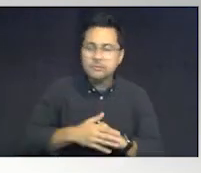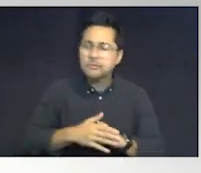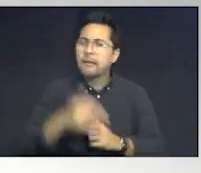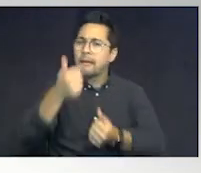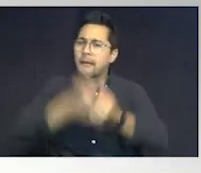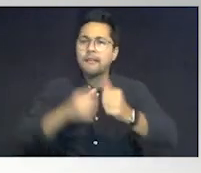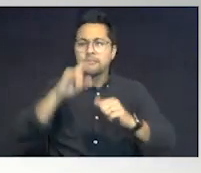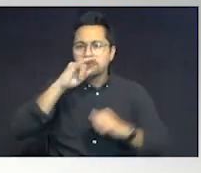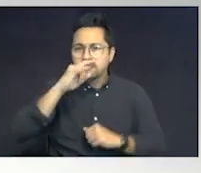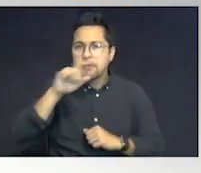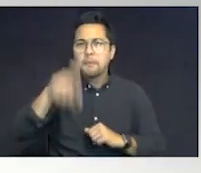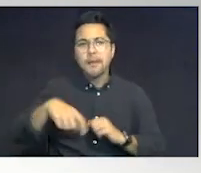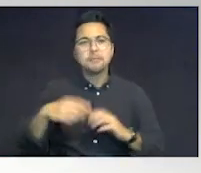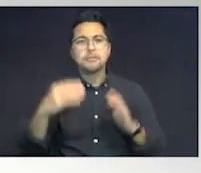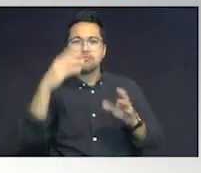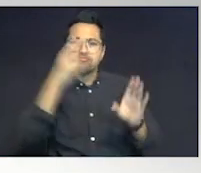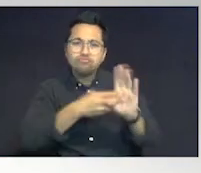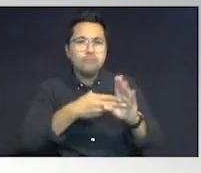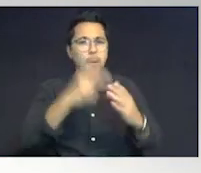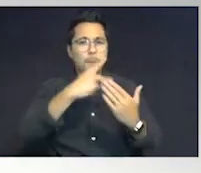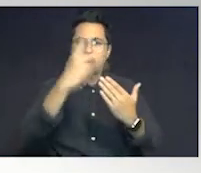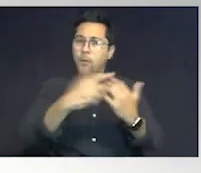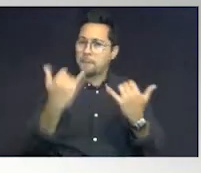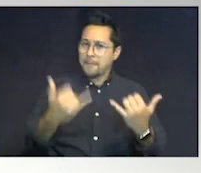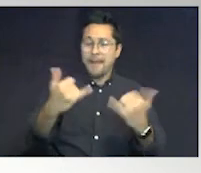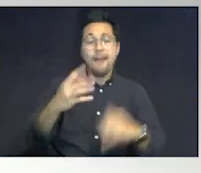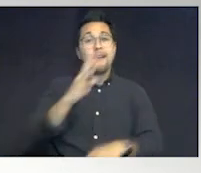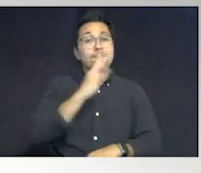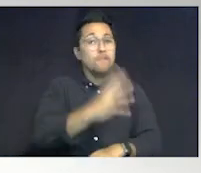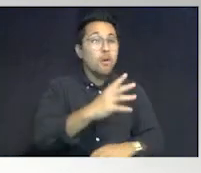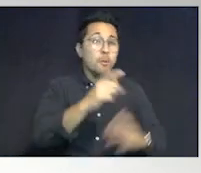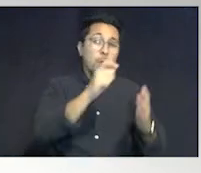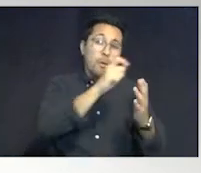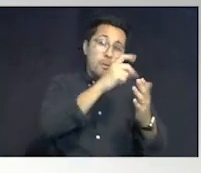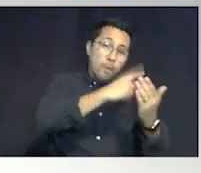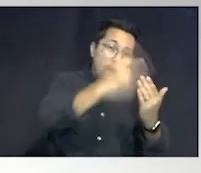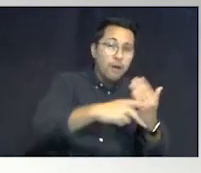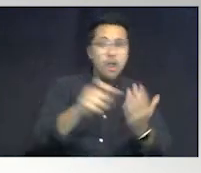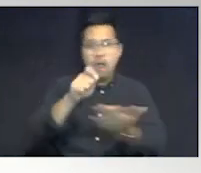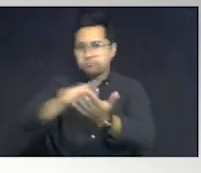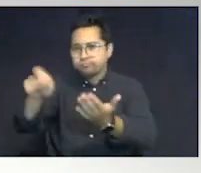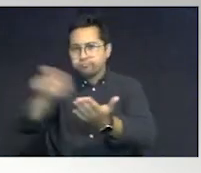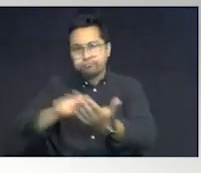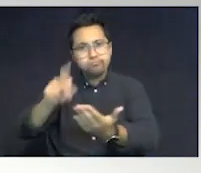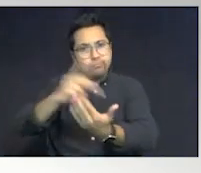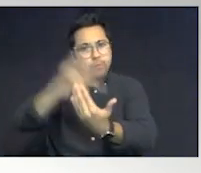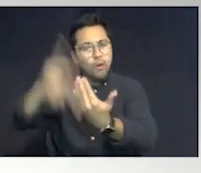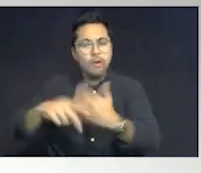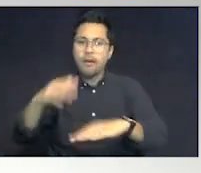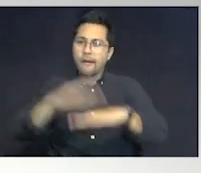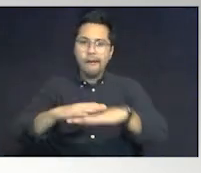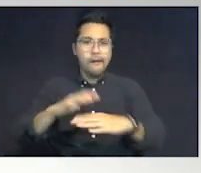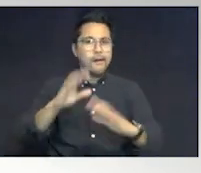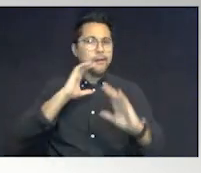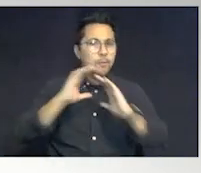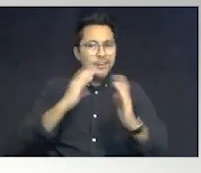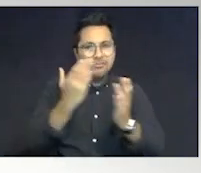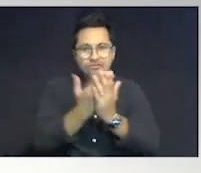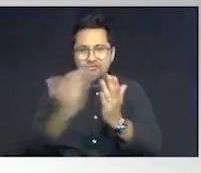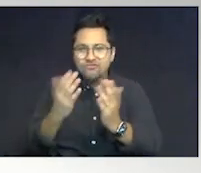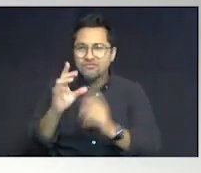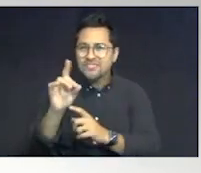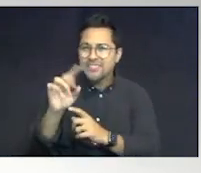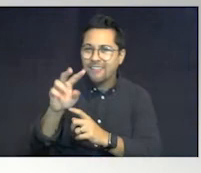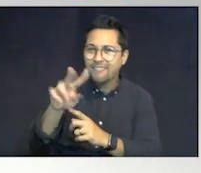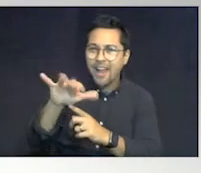single child needs to be on a program. Right now, verbal program or written, either on a, on a communication device or